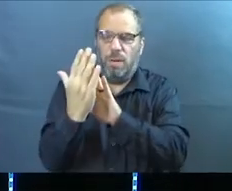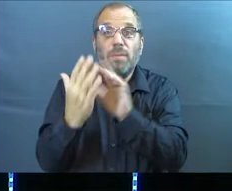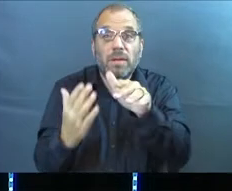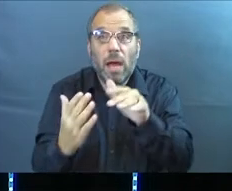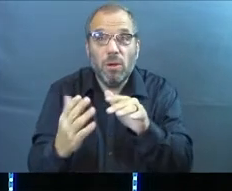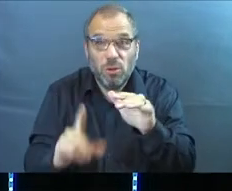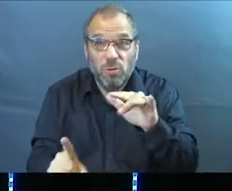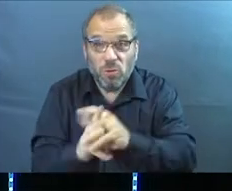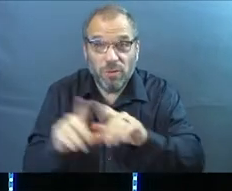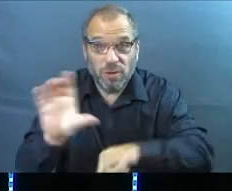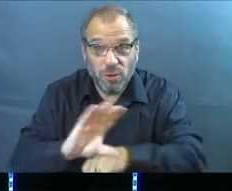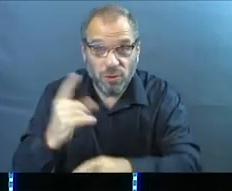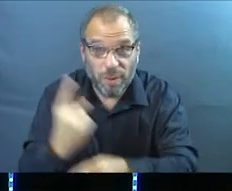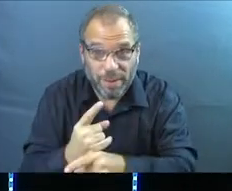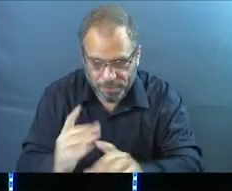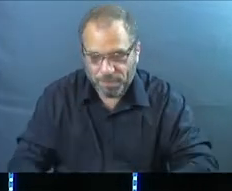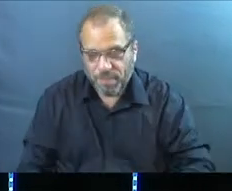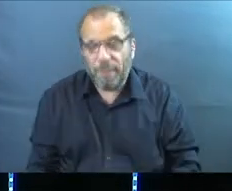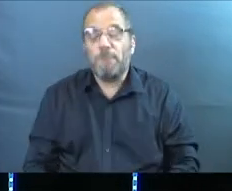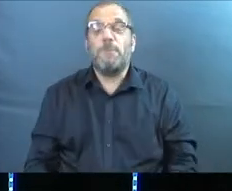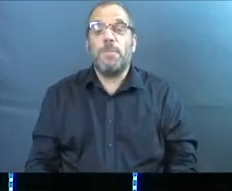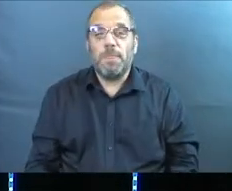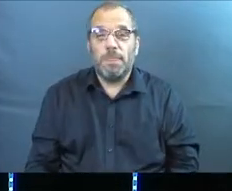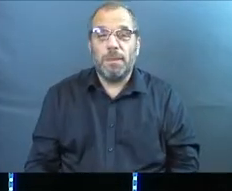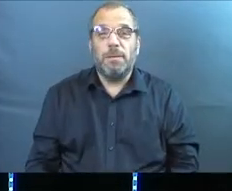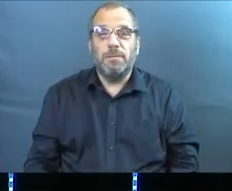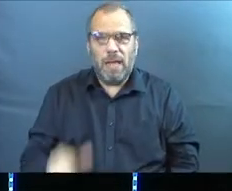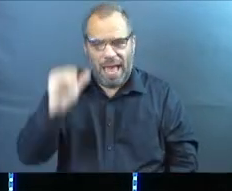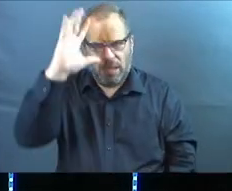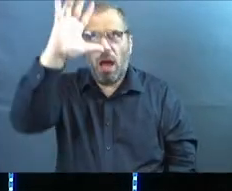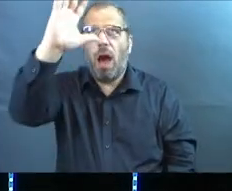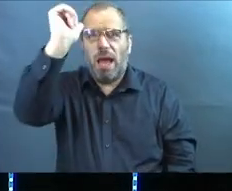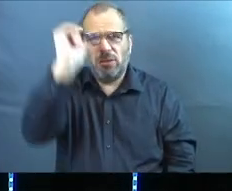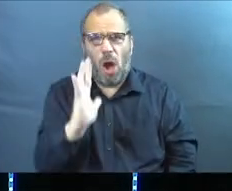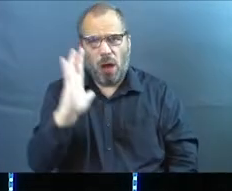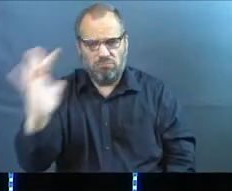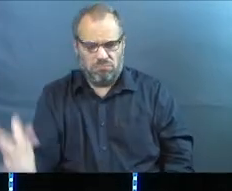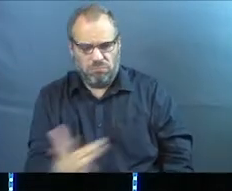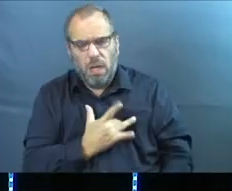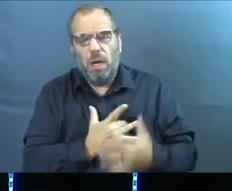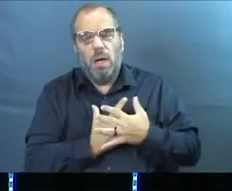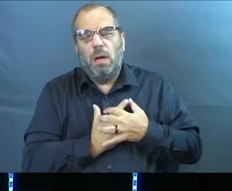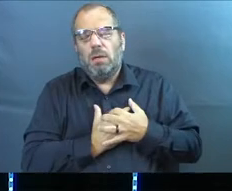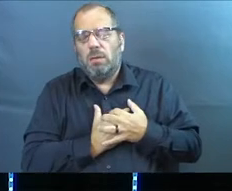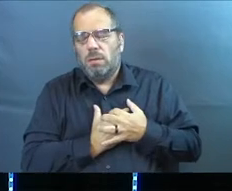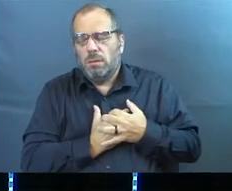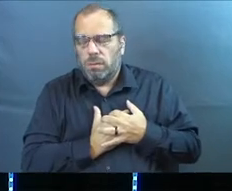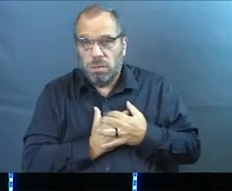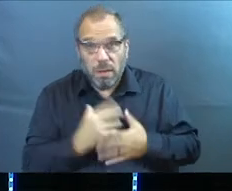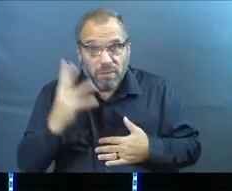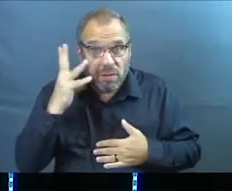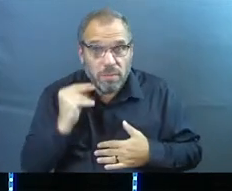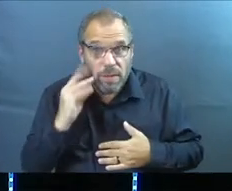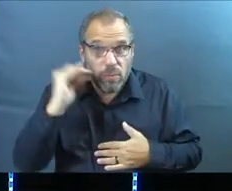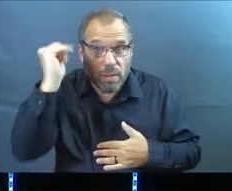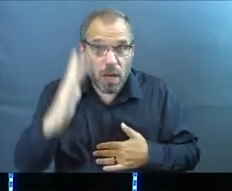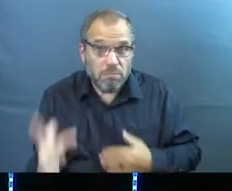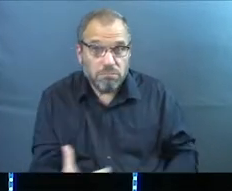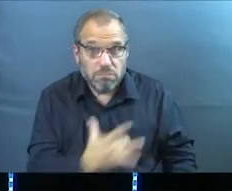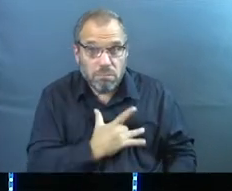have been to church before and God spoke to you. You ever have God speak to you?